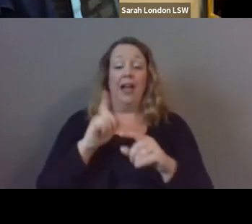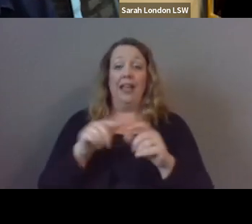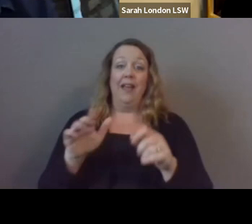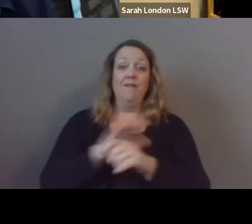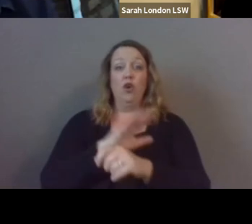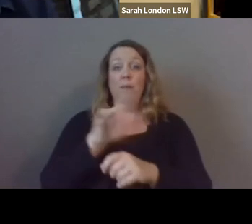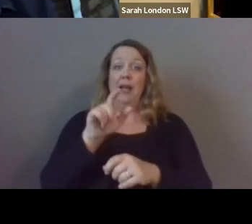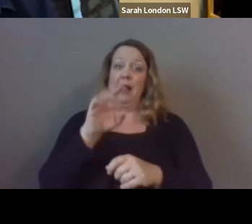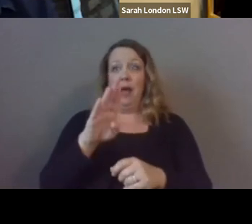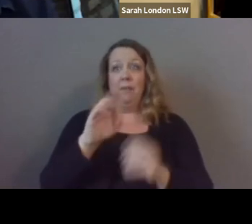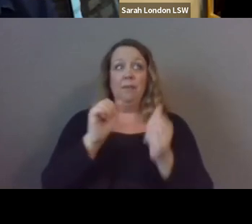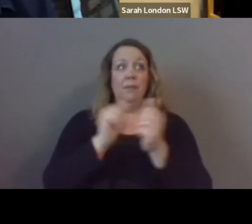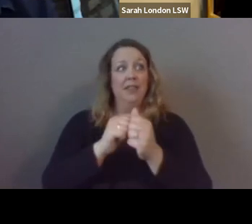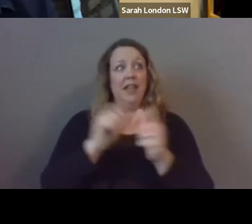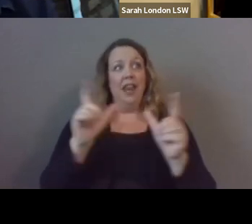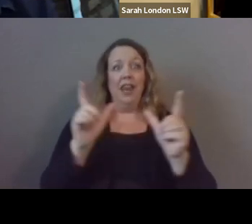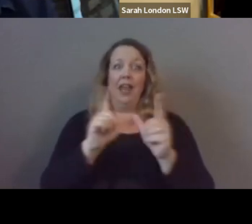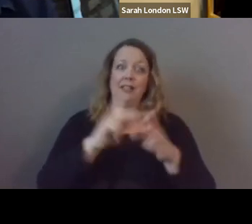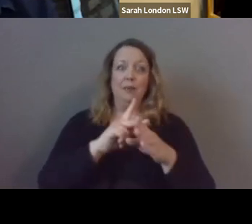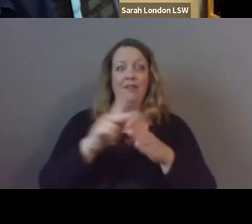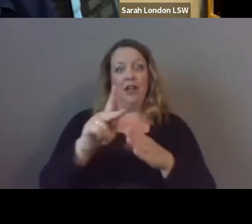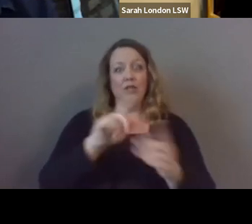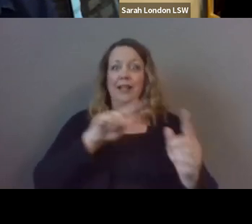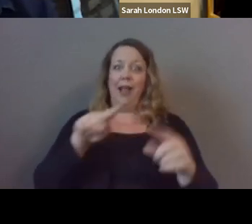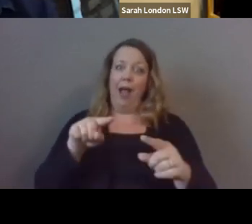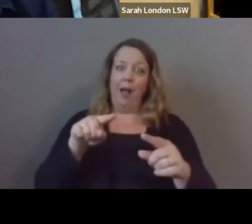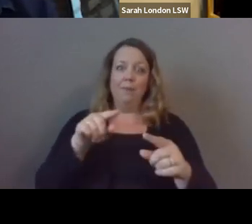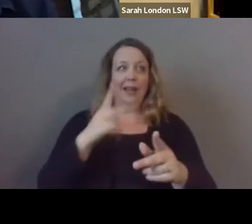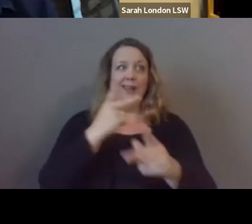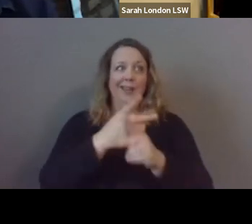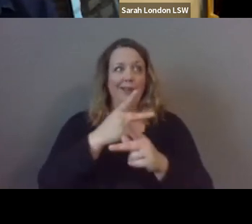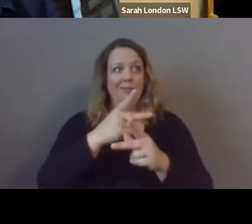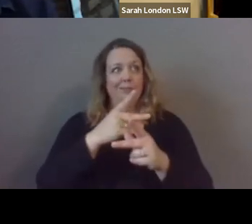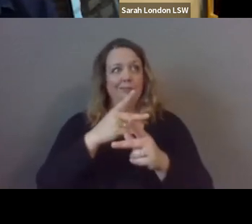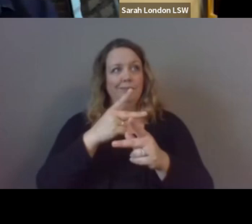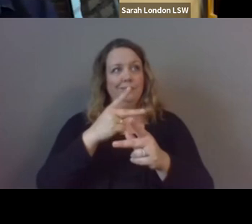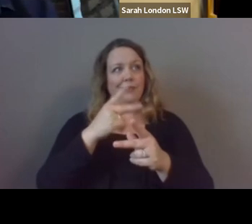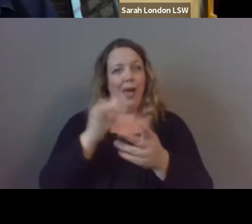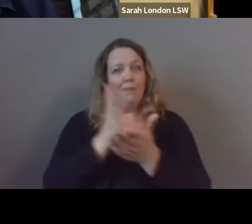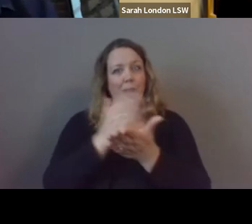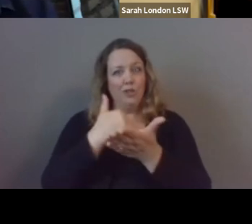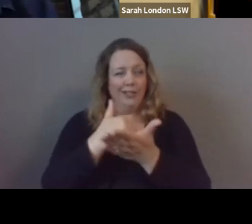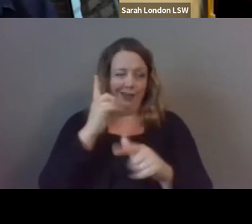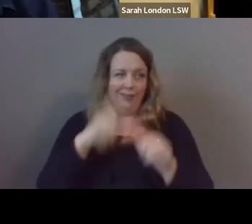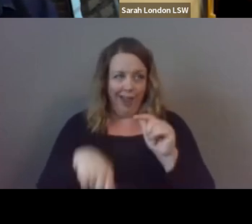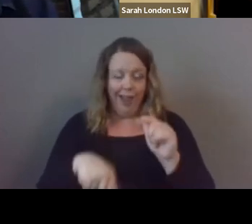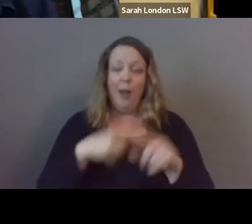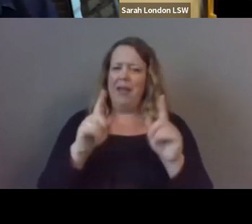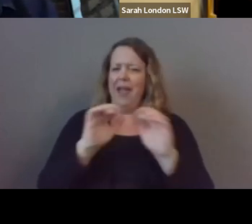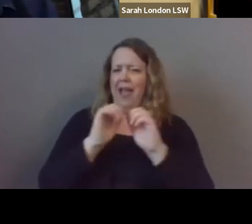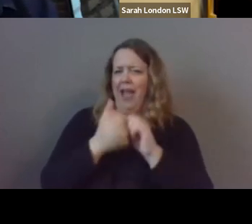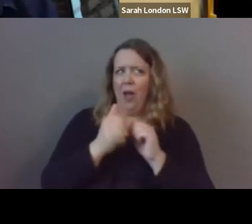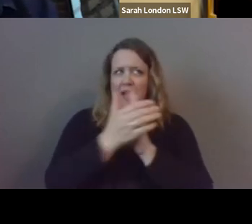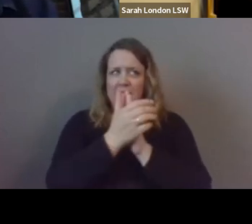licensed professionals and and you know just maintain that budget but how do we have those skills and those